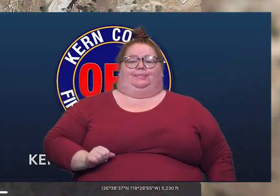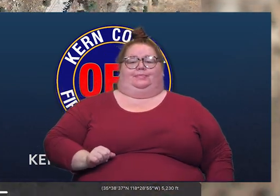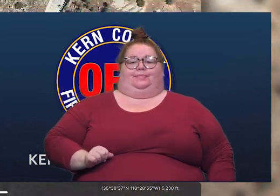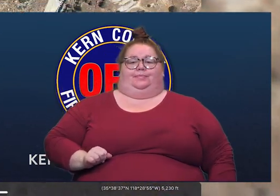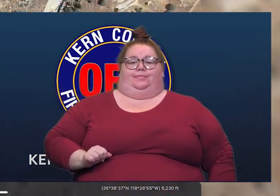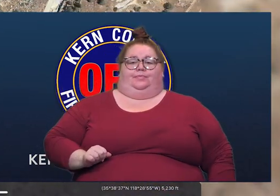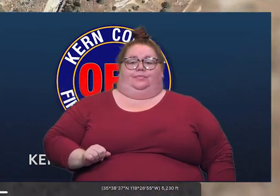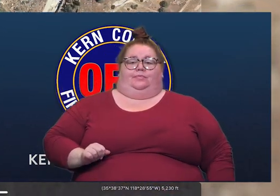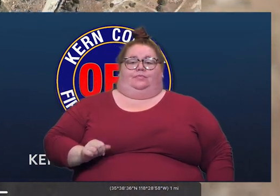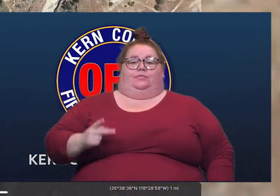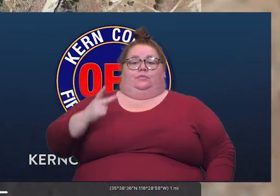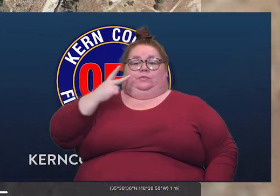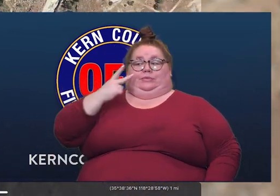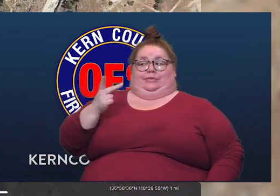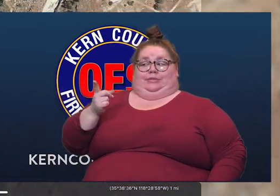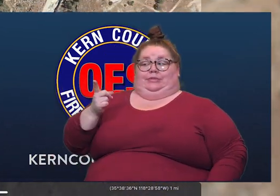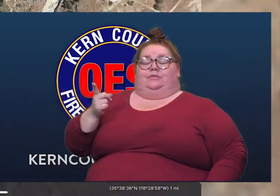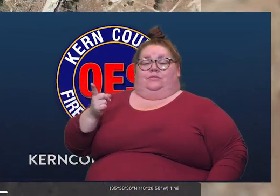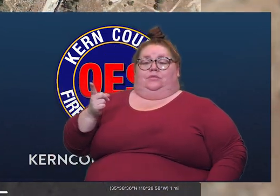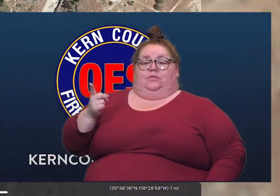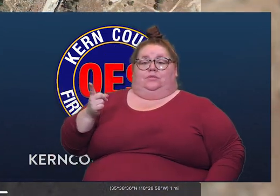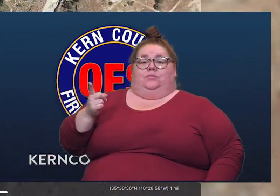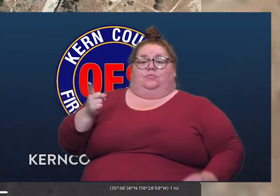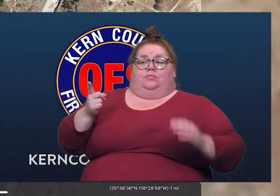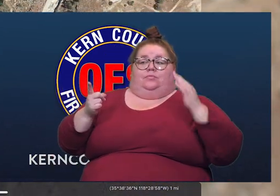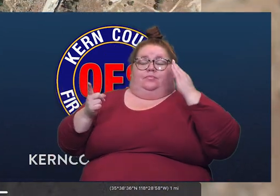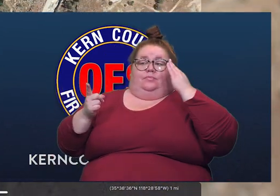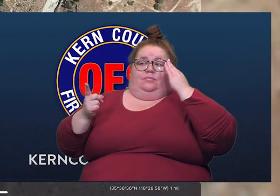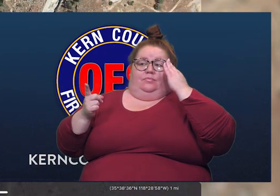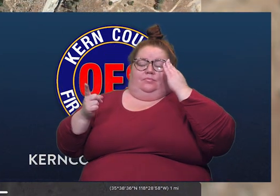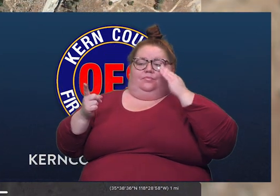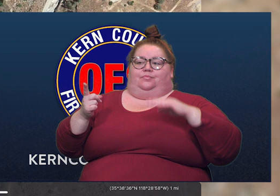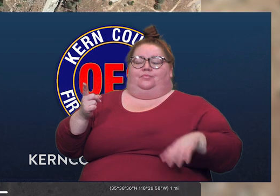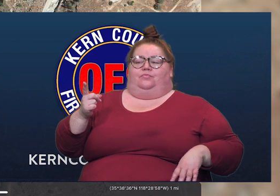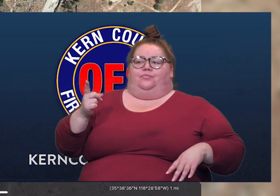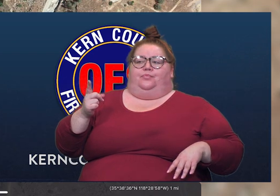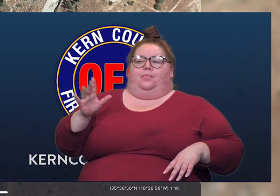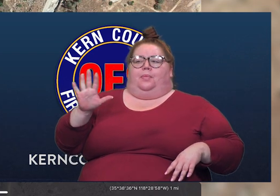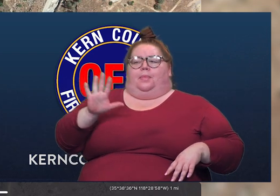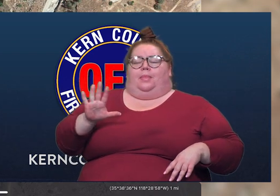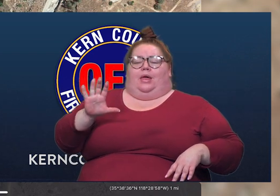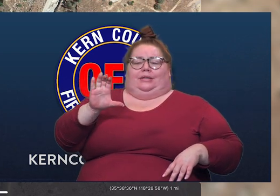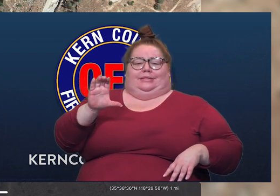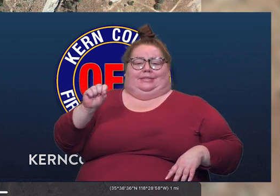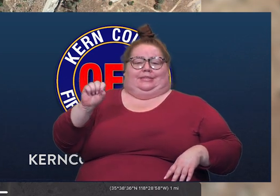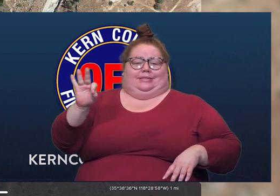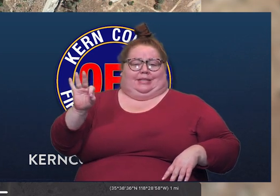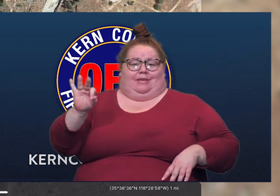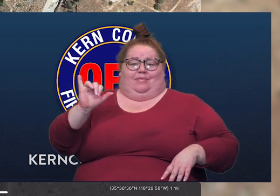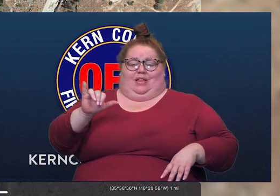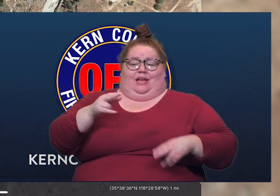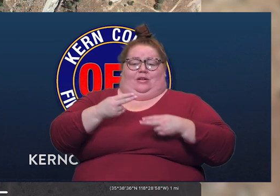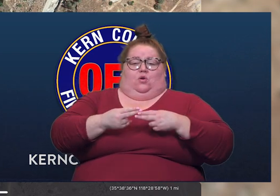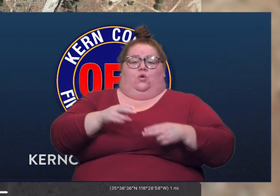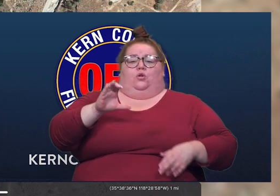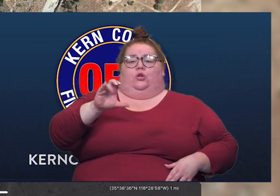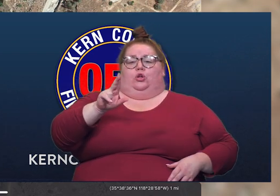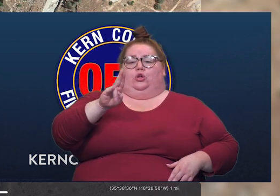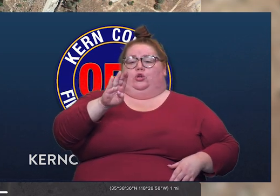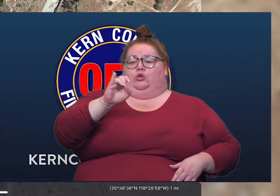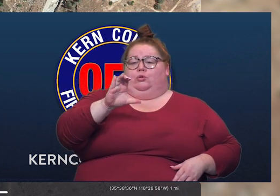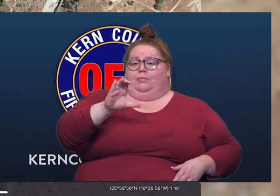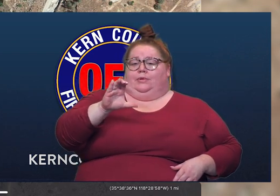this is the first point that we look at. So when we're looking at CFS, which is cubic feet per second,